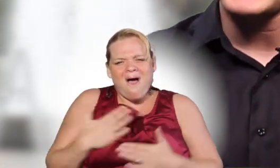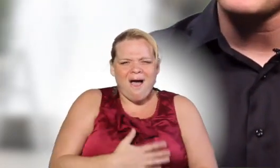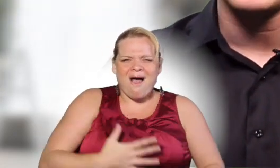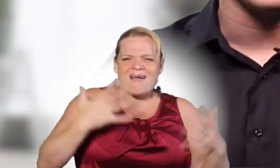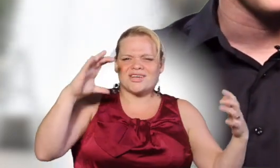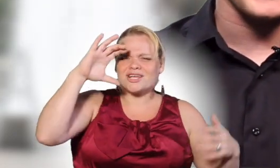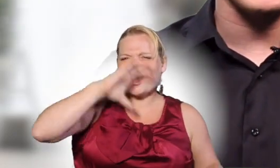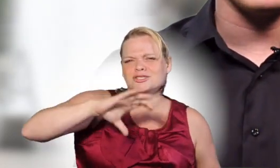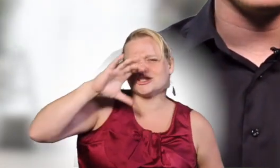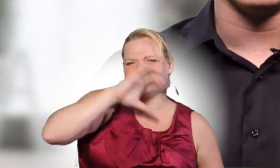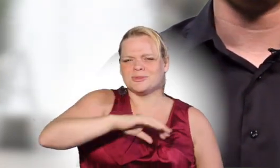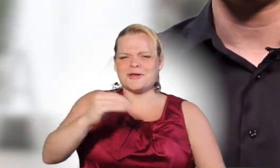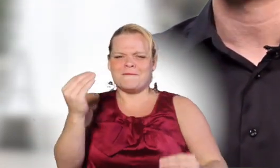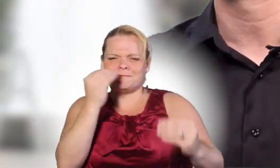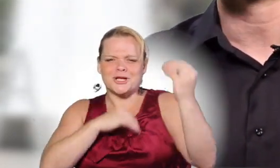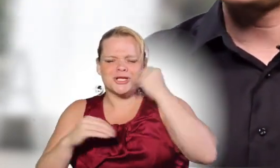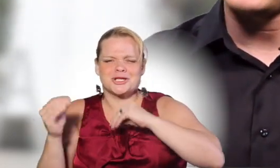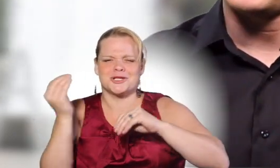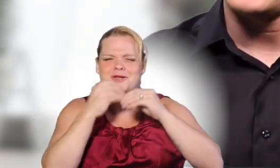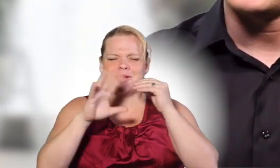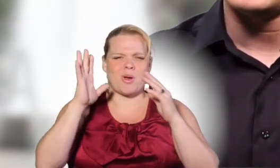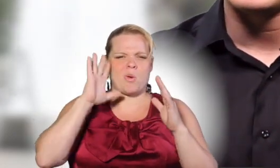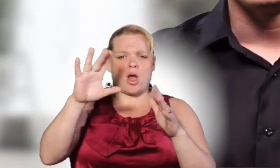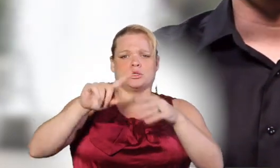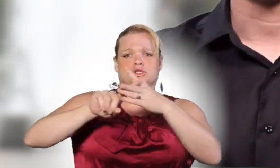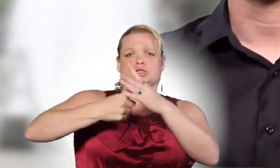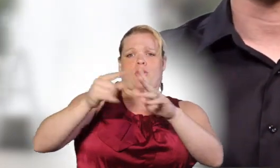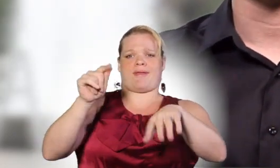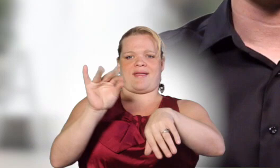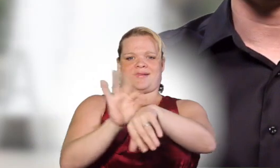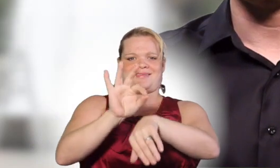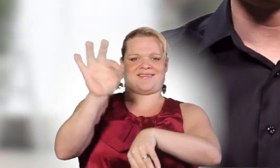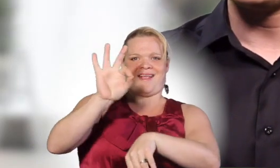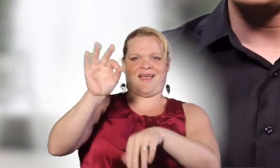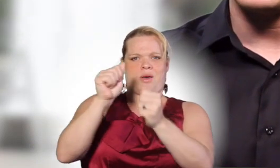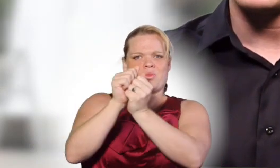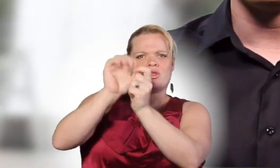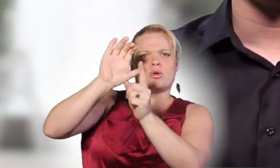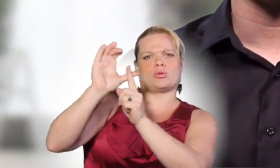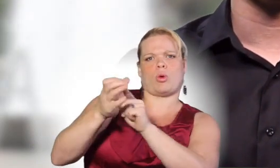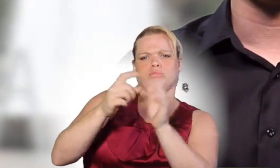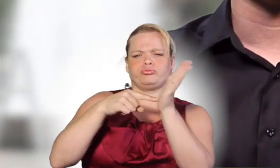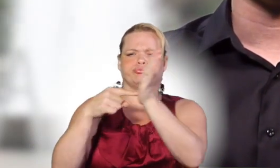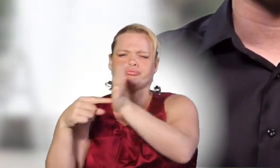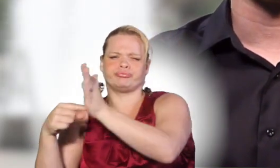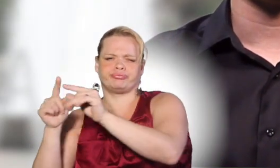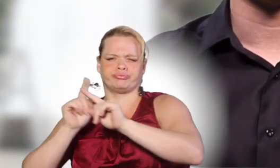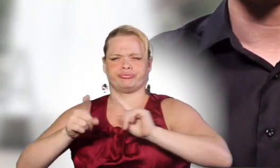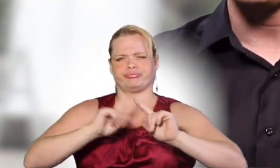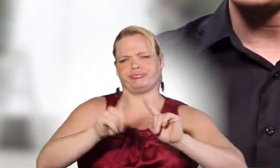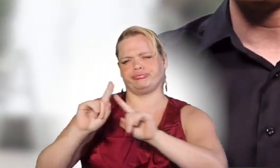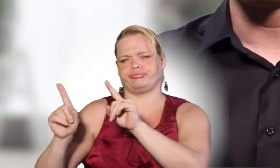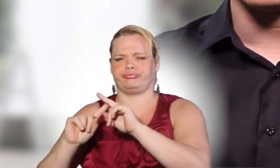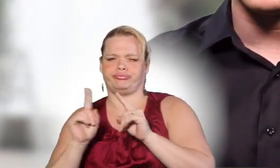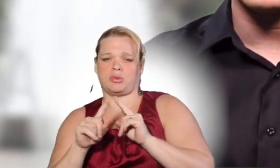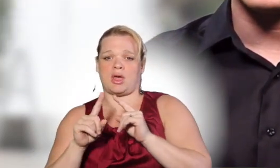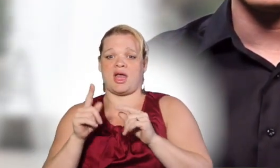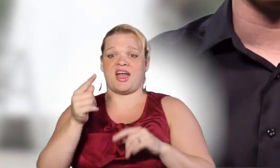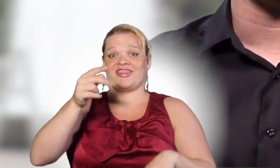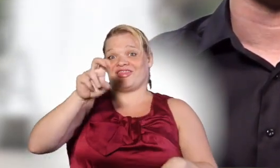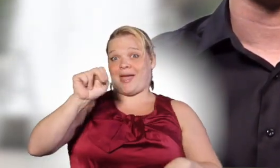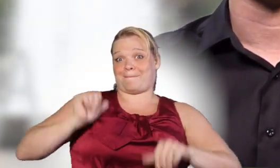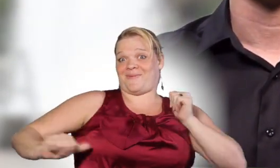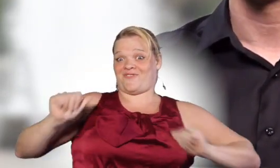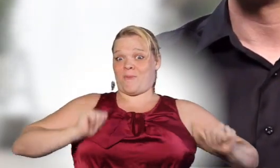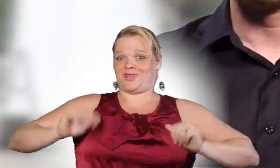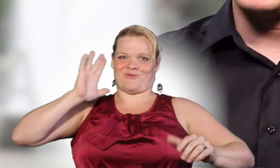live entertainment, anime fun, and lots of food. Asian Fest begins at 9 a.m. with cultural demonstrations and performances